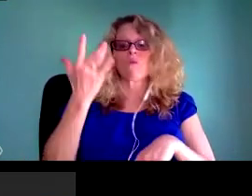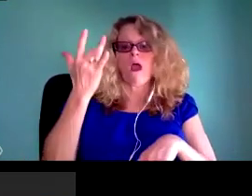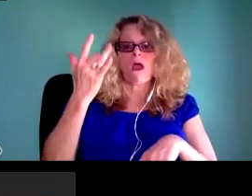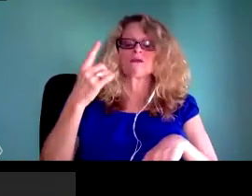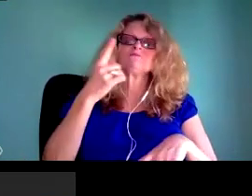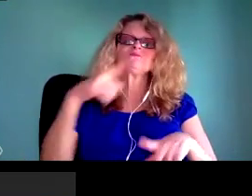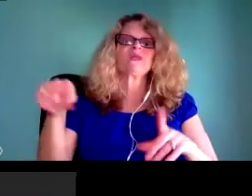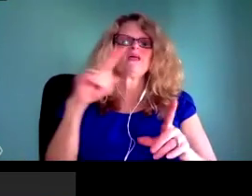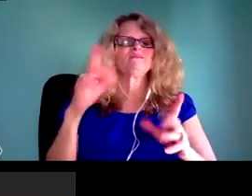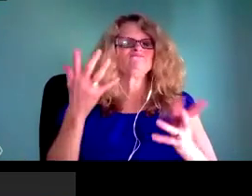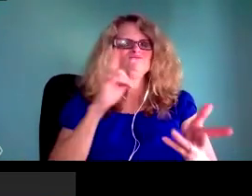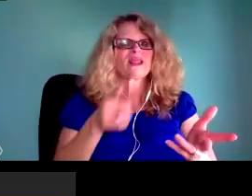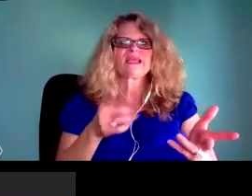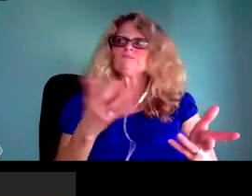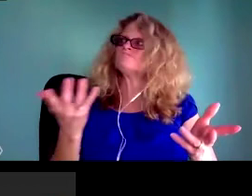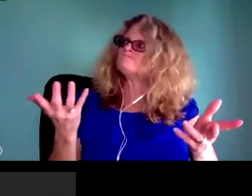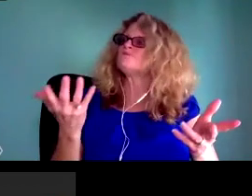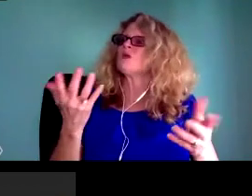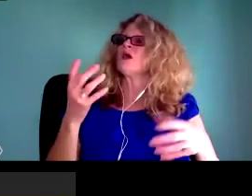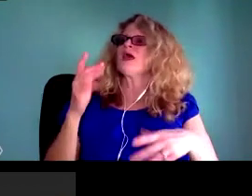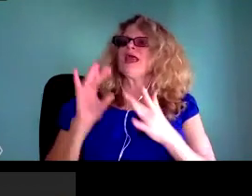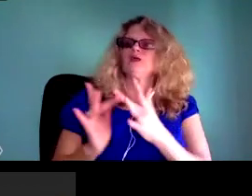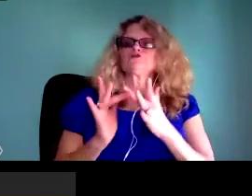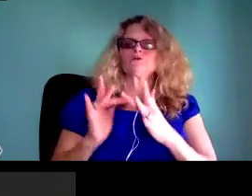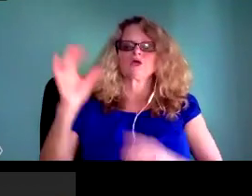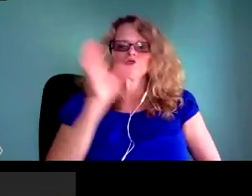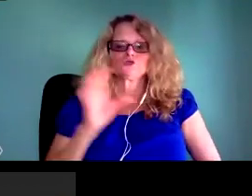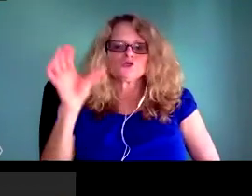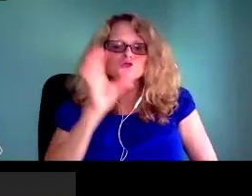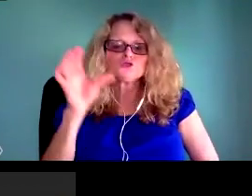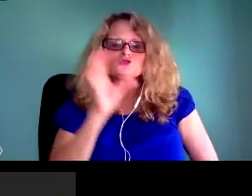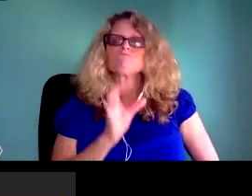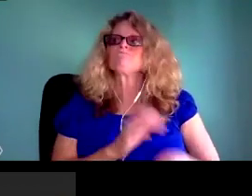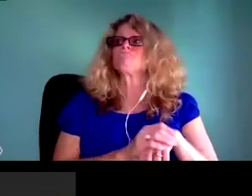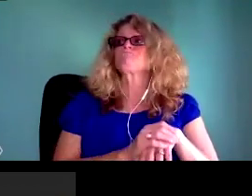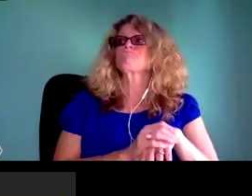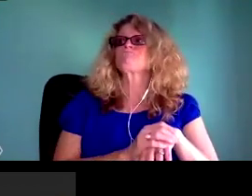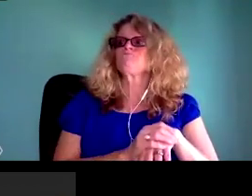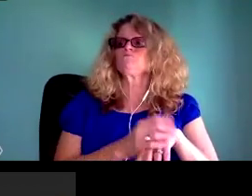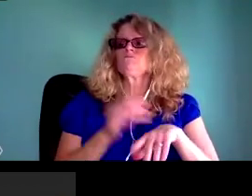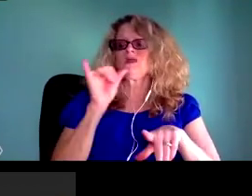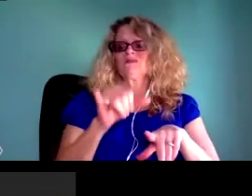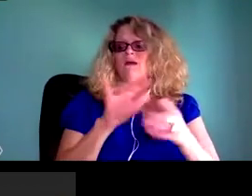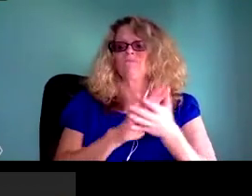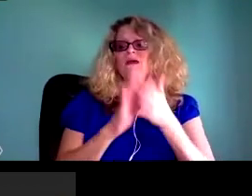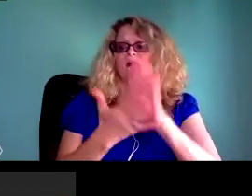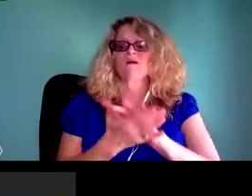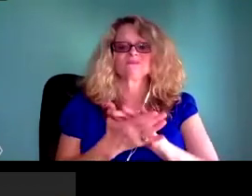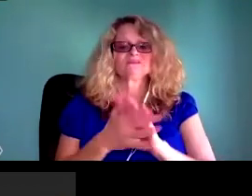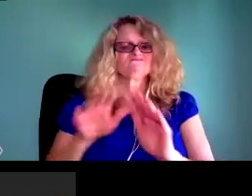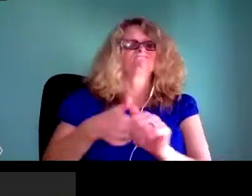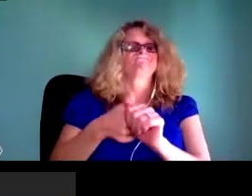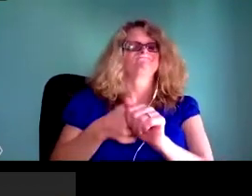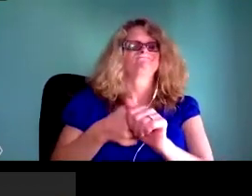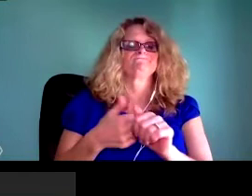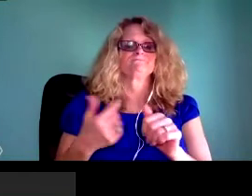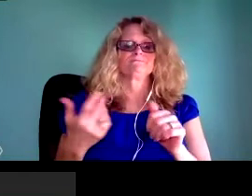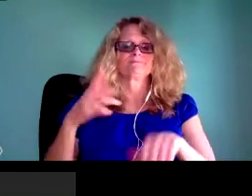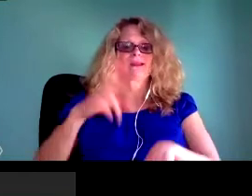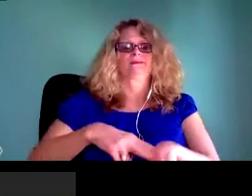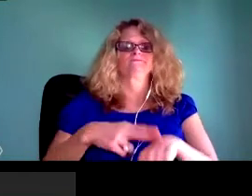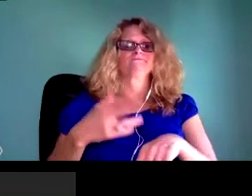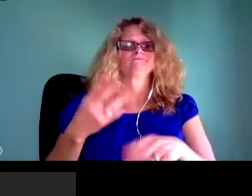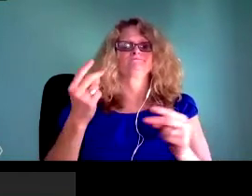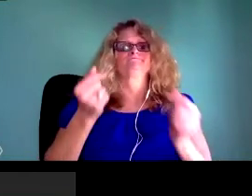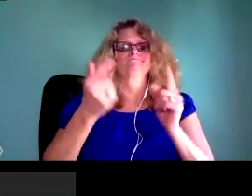I want you to think with me today in this conversation about what what it means when large digital